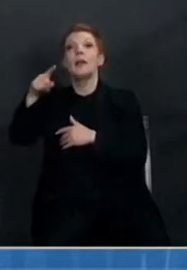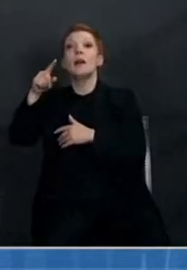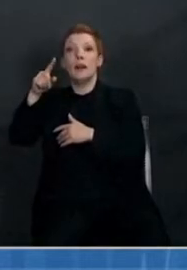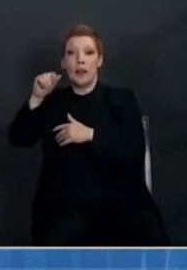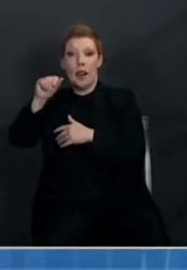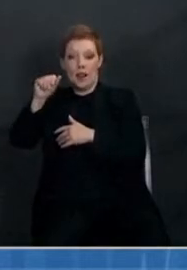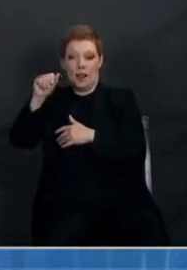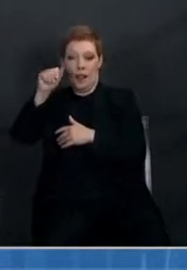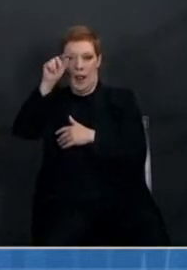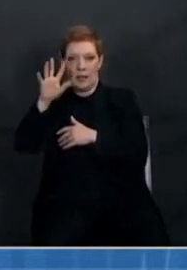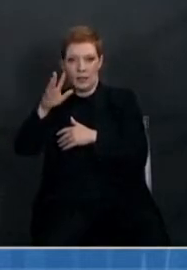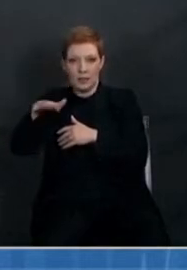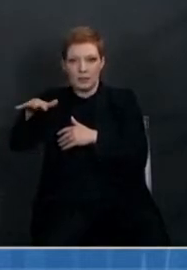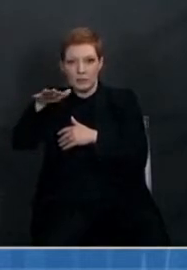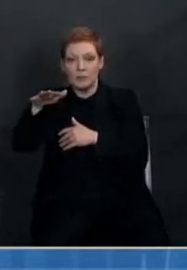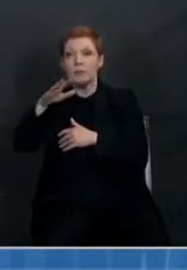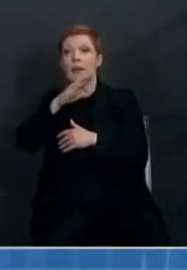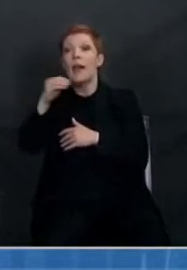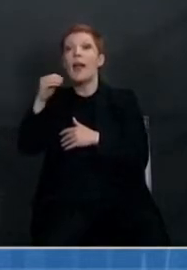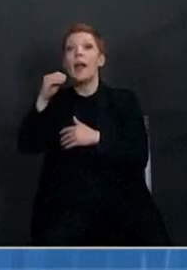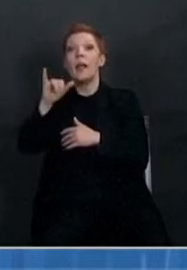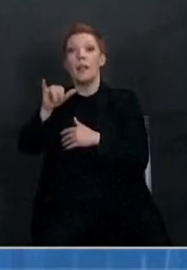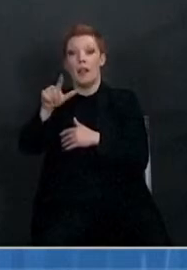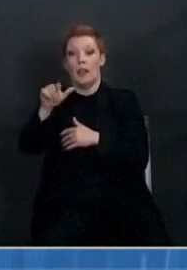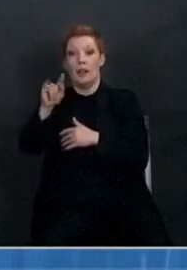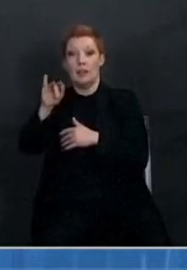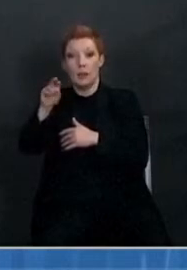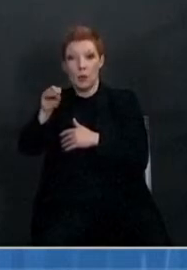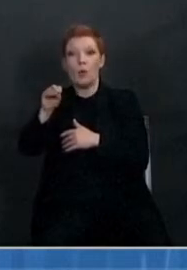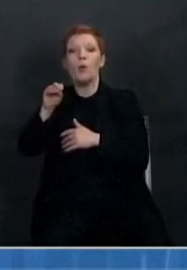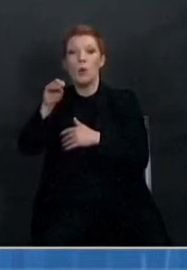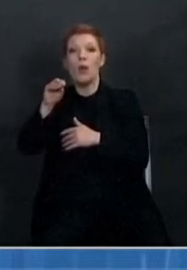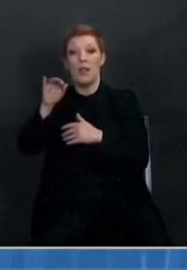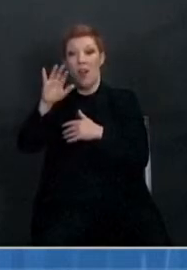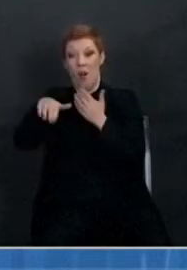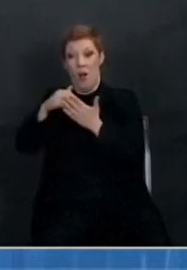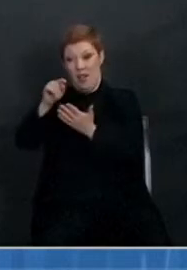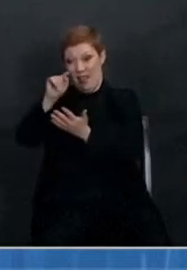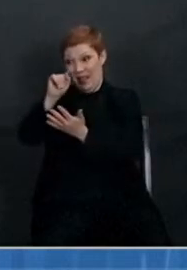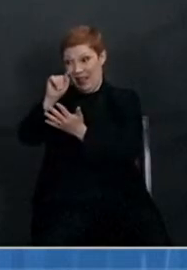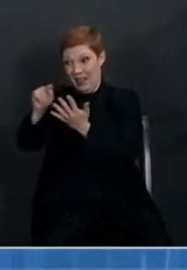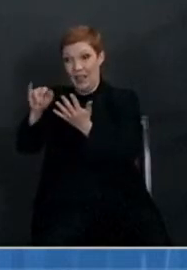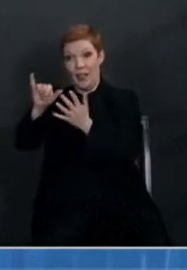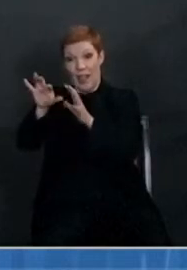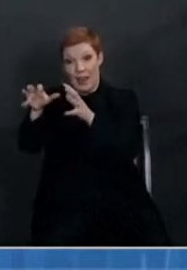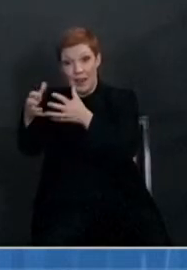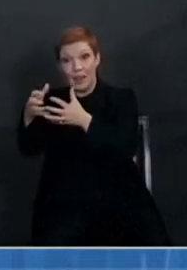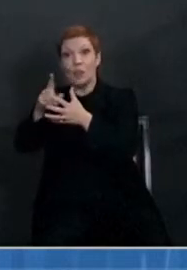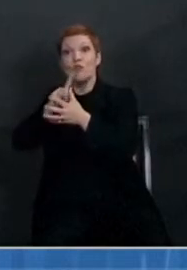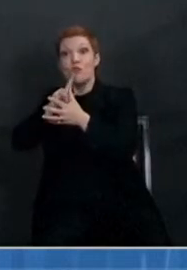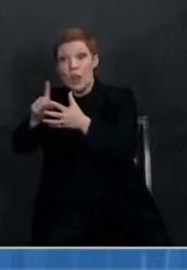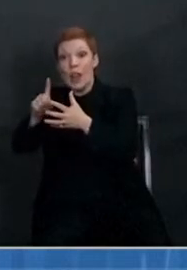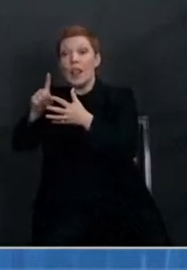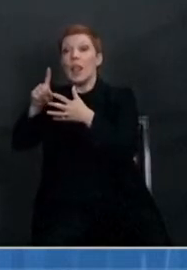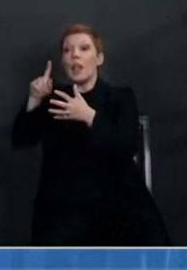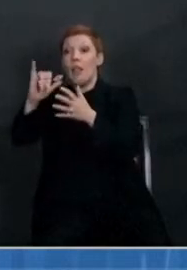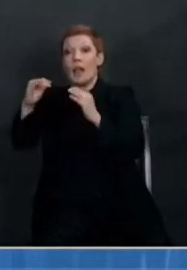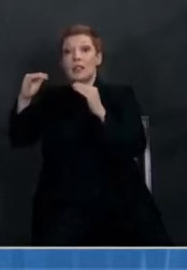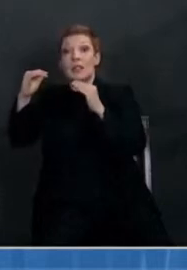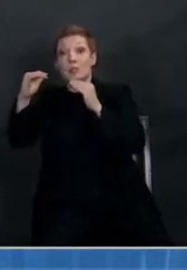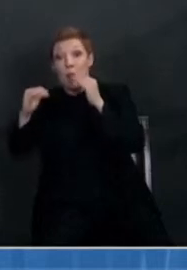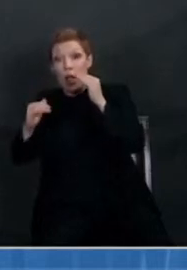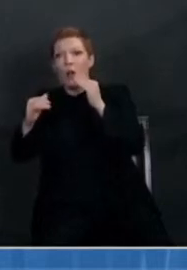times higher among black people. So with regard to cases, it's a bit of a different story. And graphs like these, though, don't